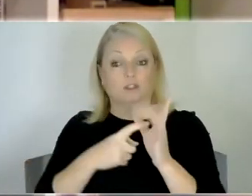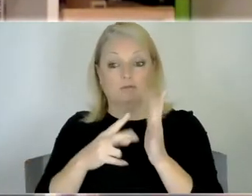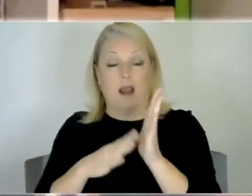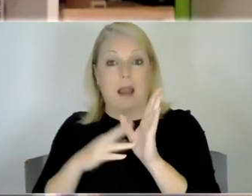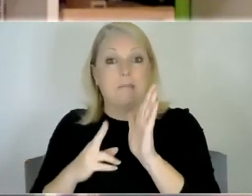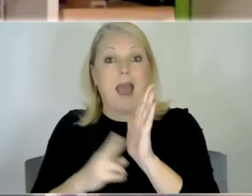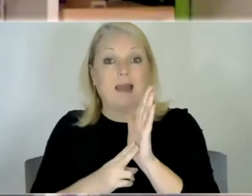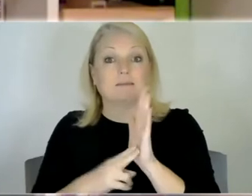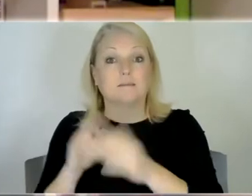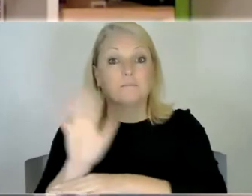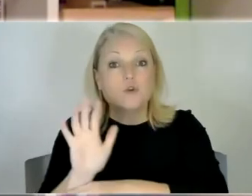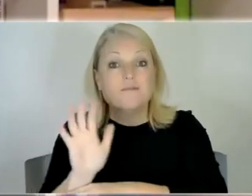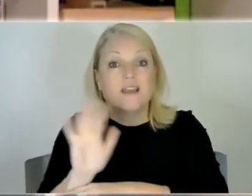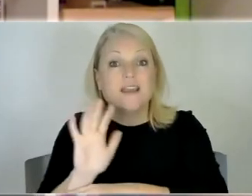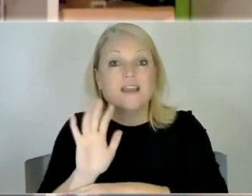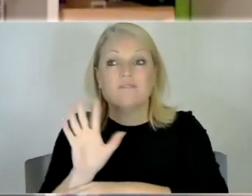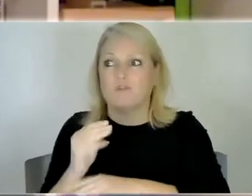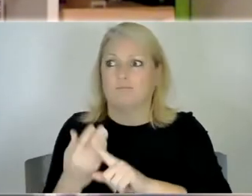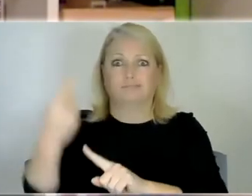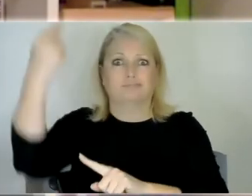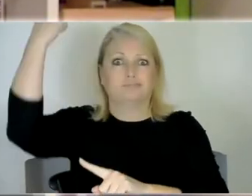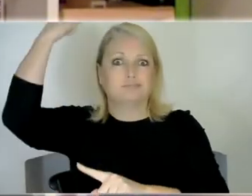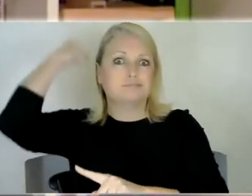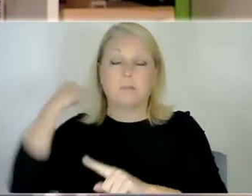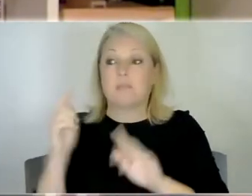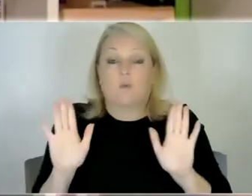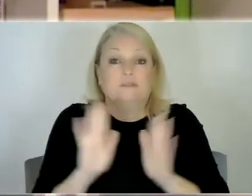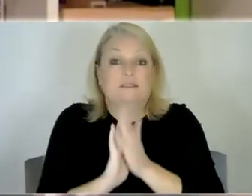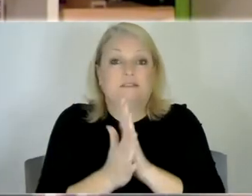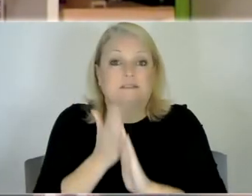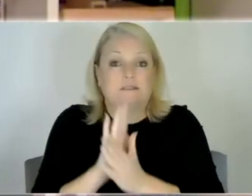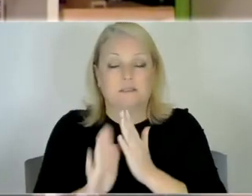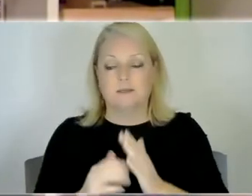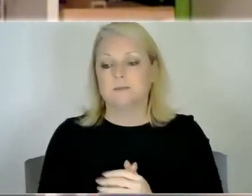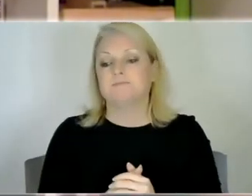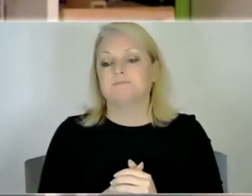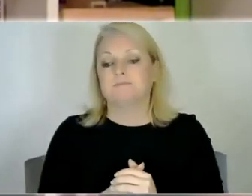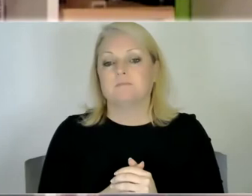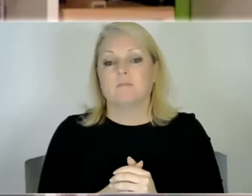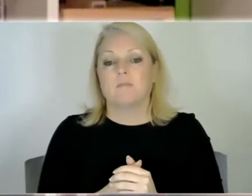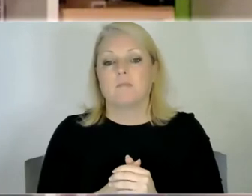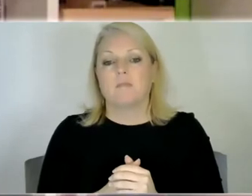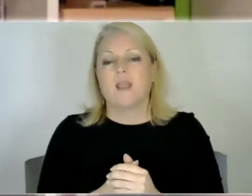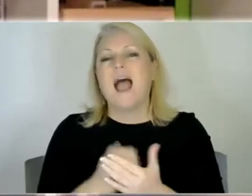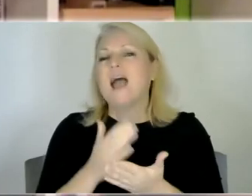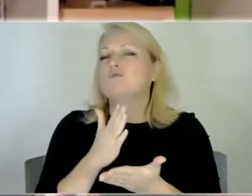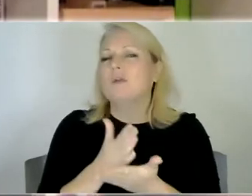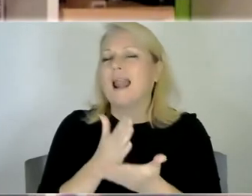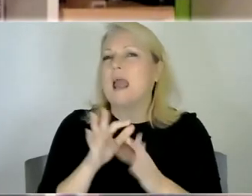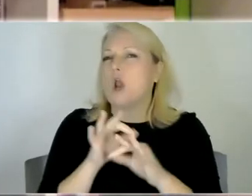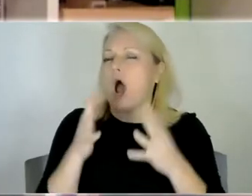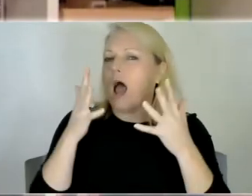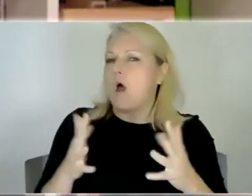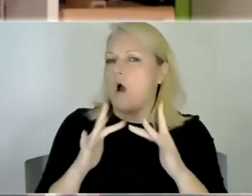you know that was that was all I knew I didn't didn't know much more uh and back then there wasn't that much available online